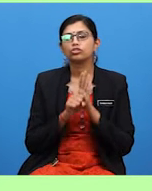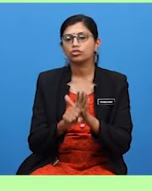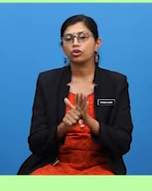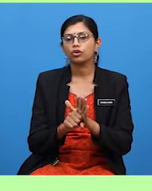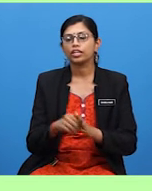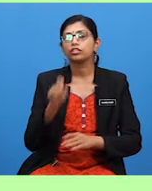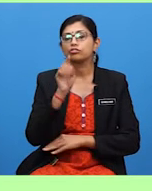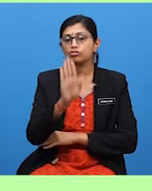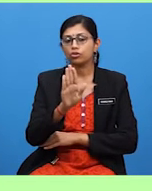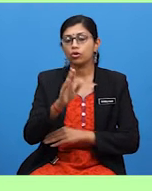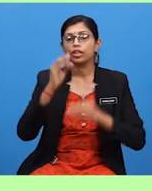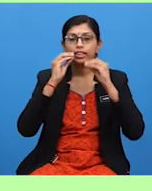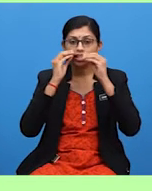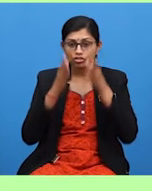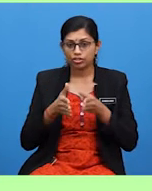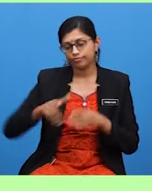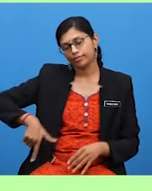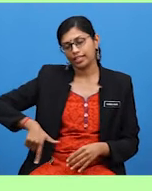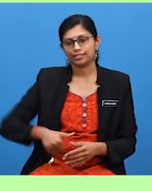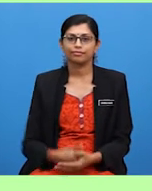show it to your teacher later.